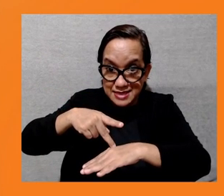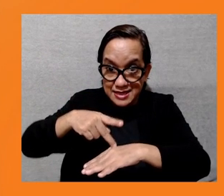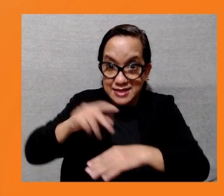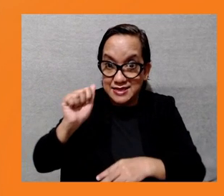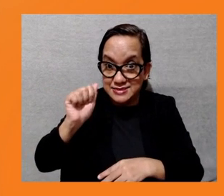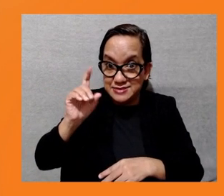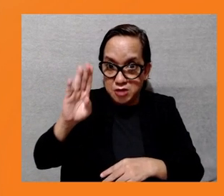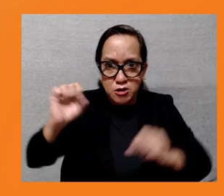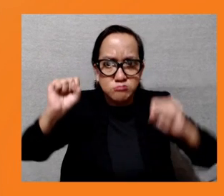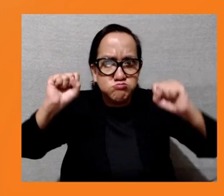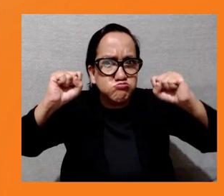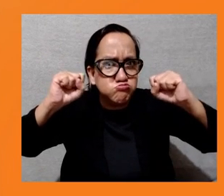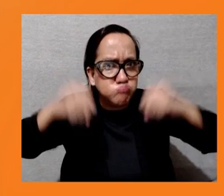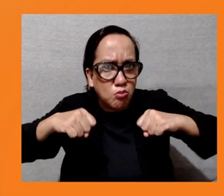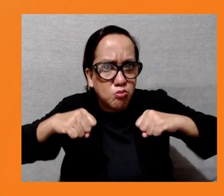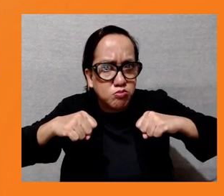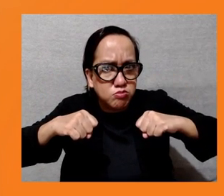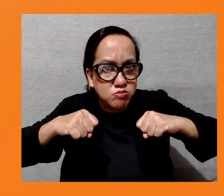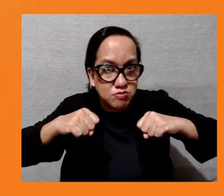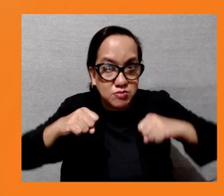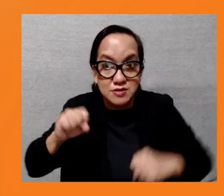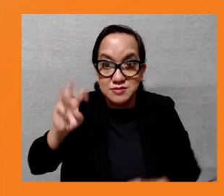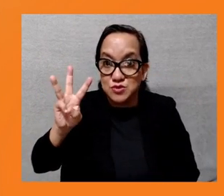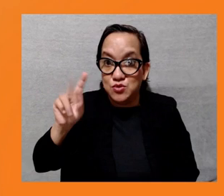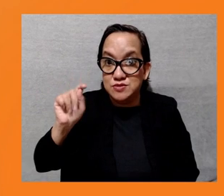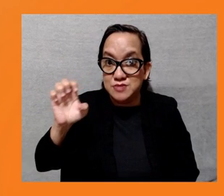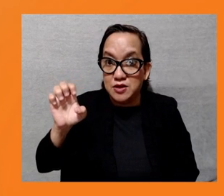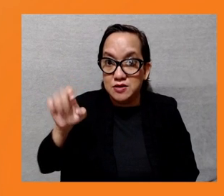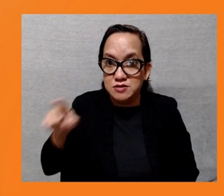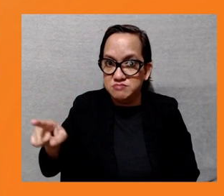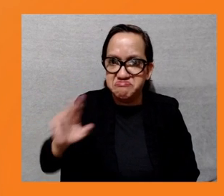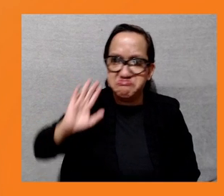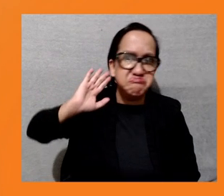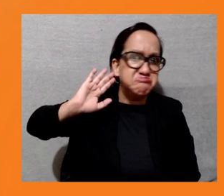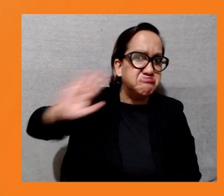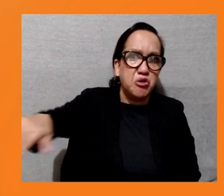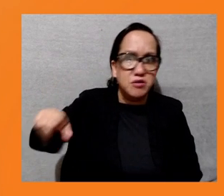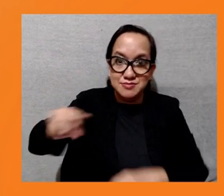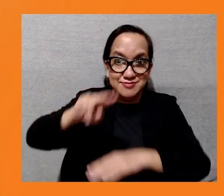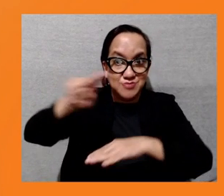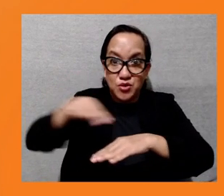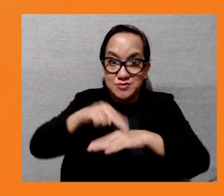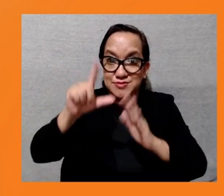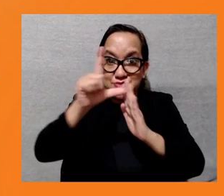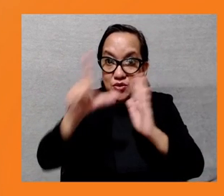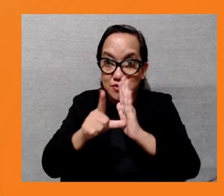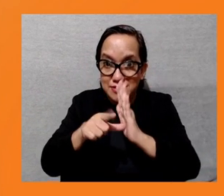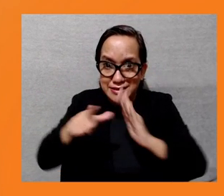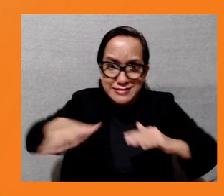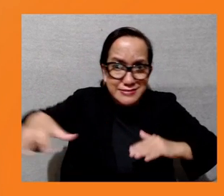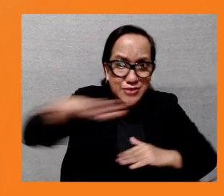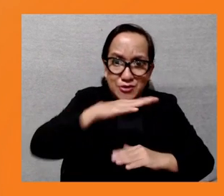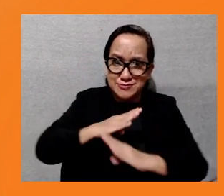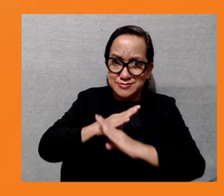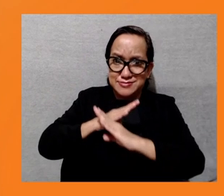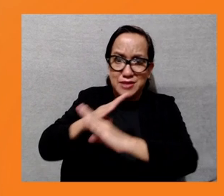WTE, which is undermining the national environmental protection law. What is your take on that? On